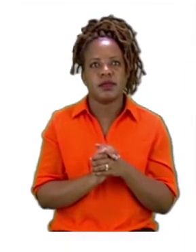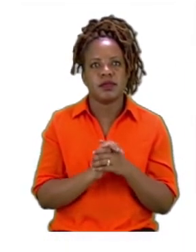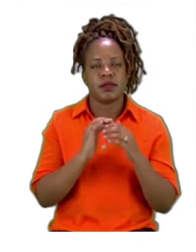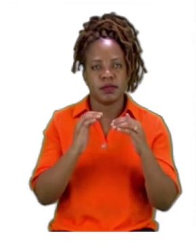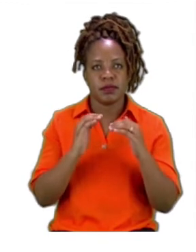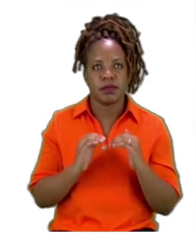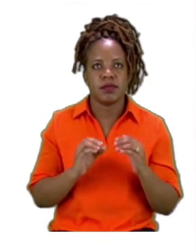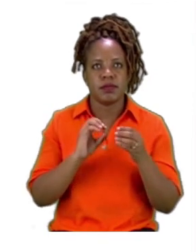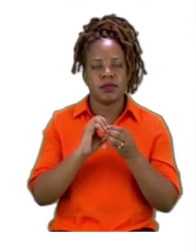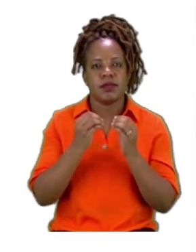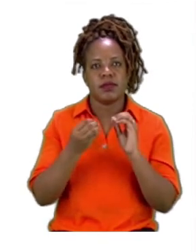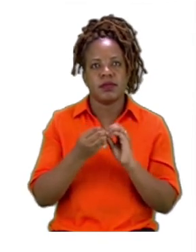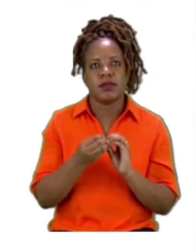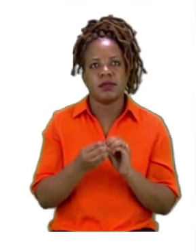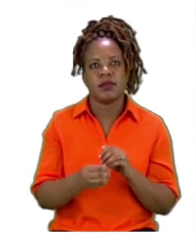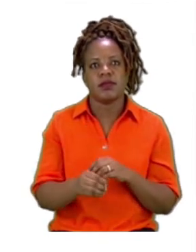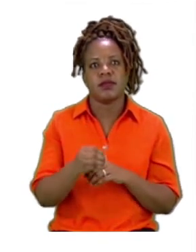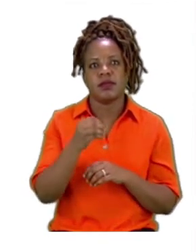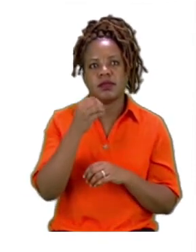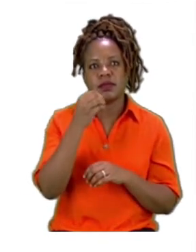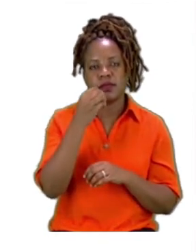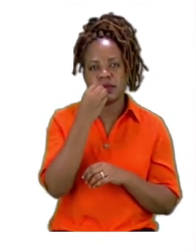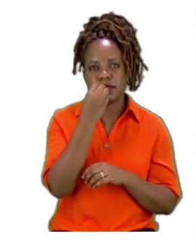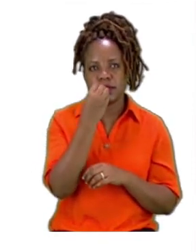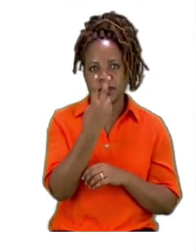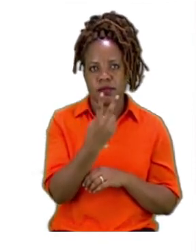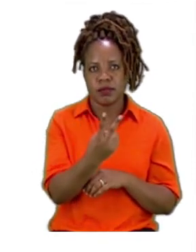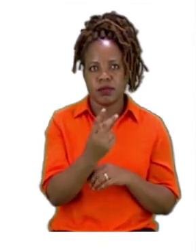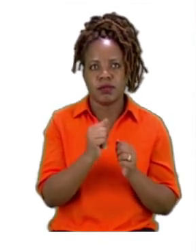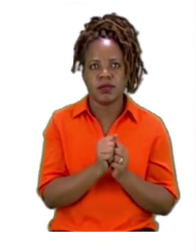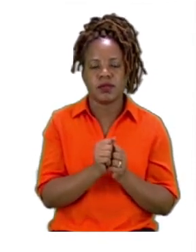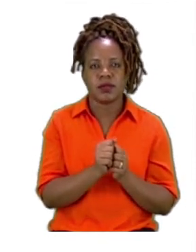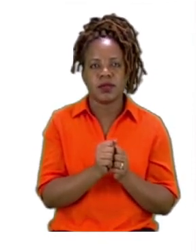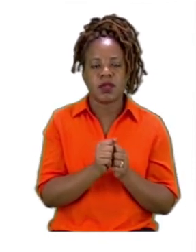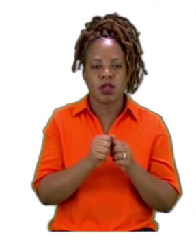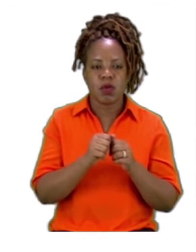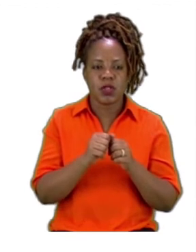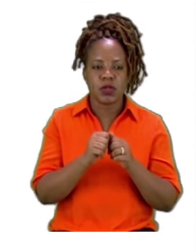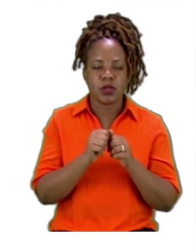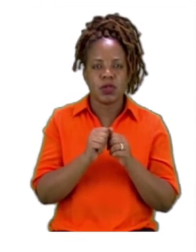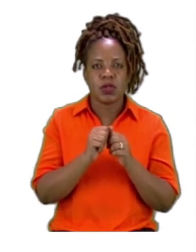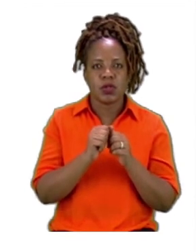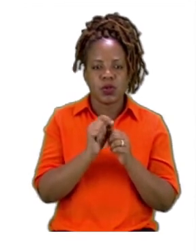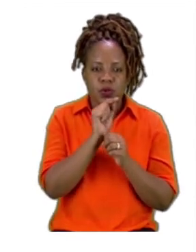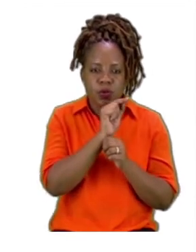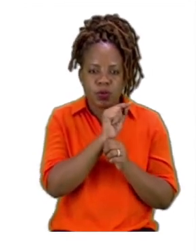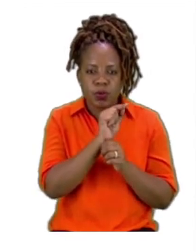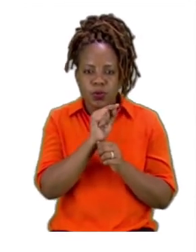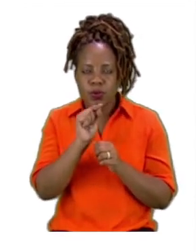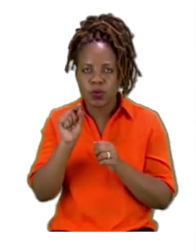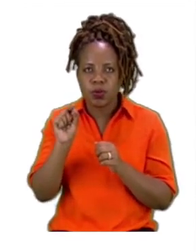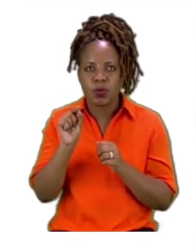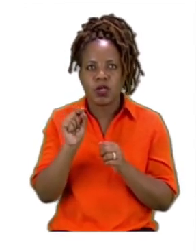Now, the second part is asking you to draw lines for the following lengths. And we are going to try and do